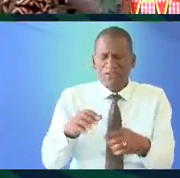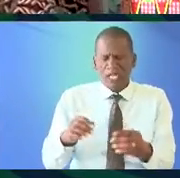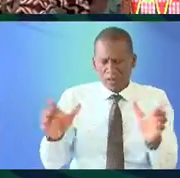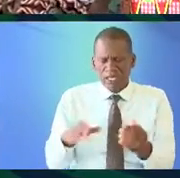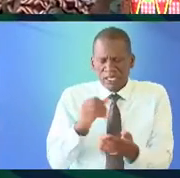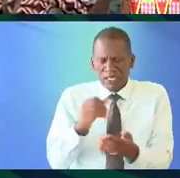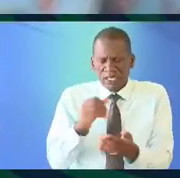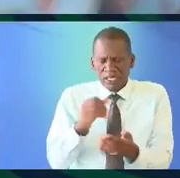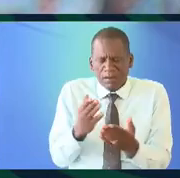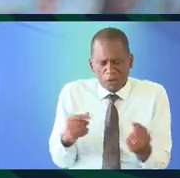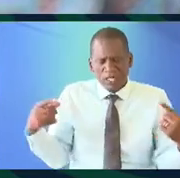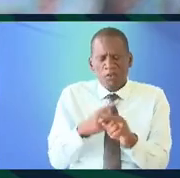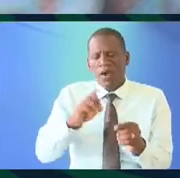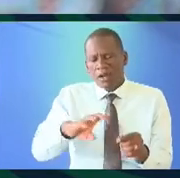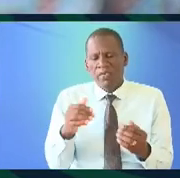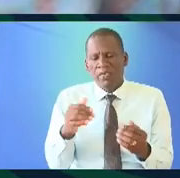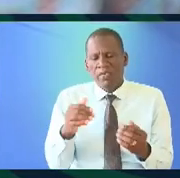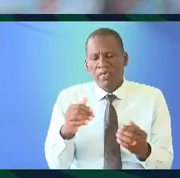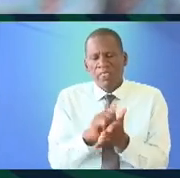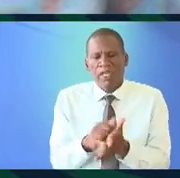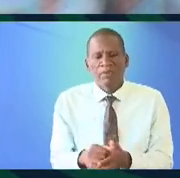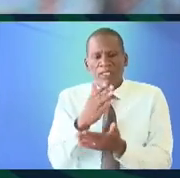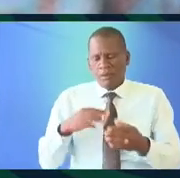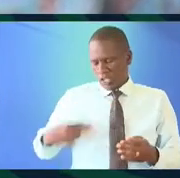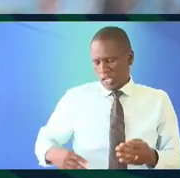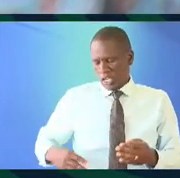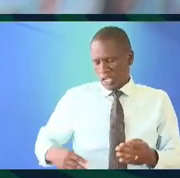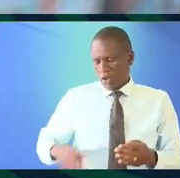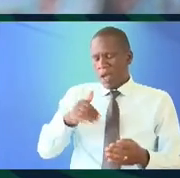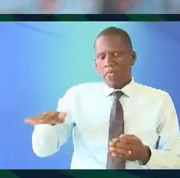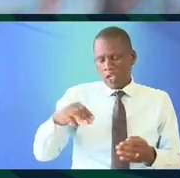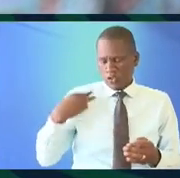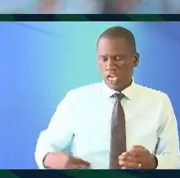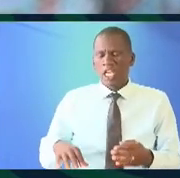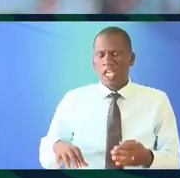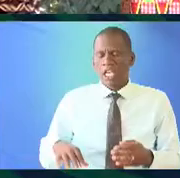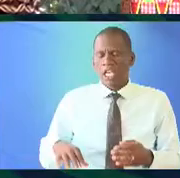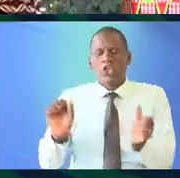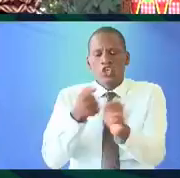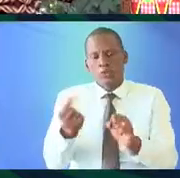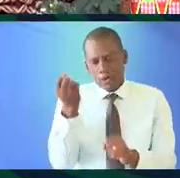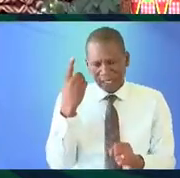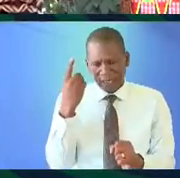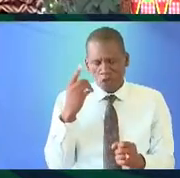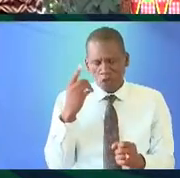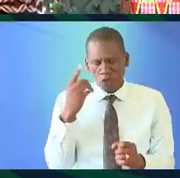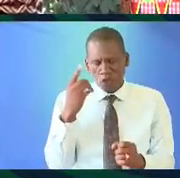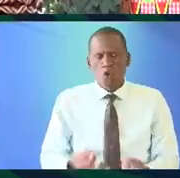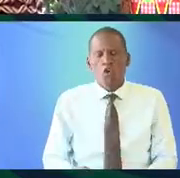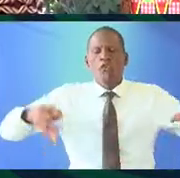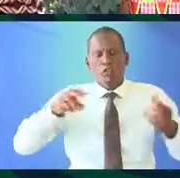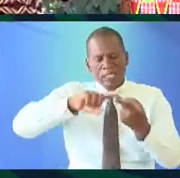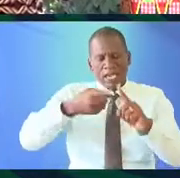and some of them are so distinctive from one another that some Chinese from other parts of China can cannot understand the